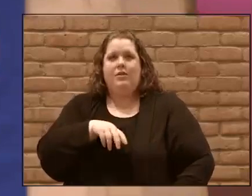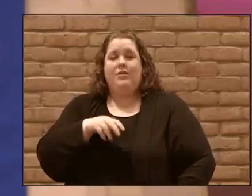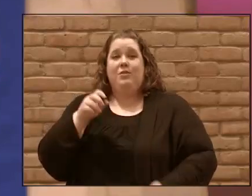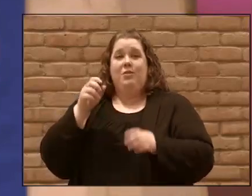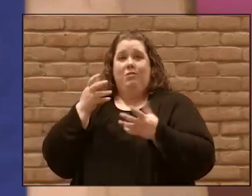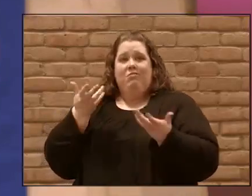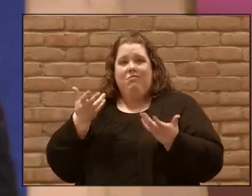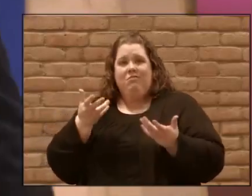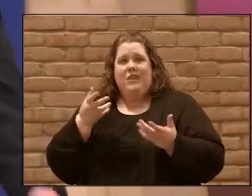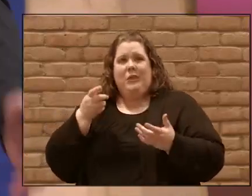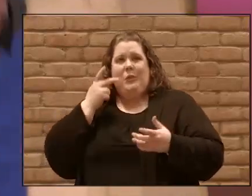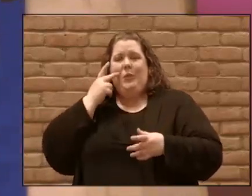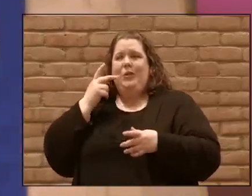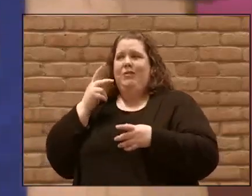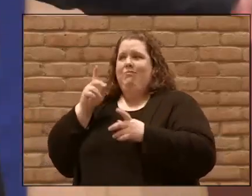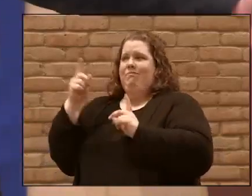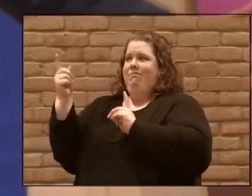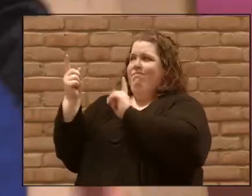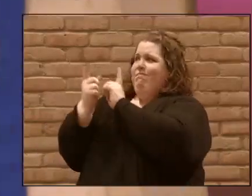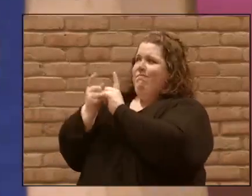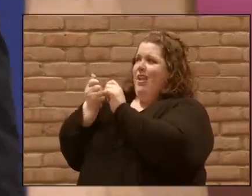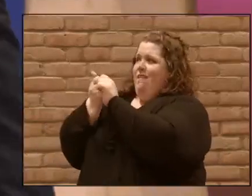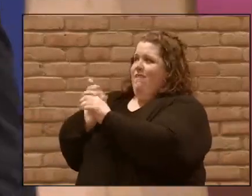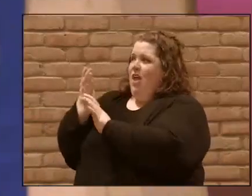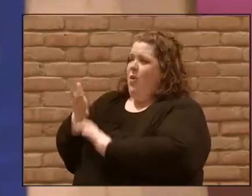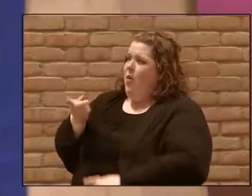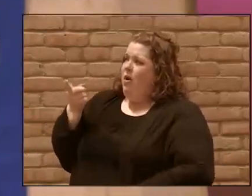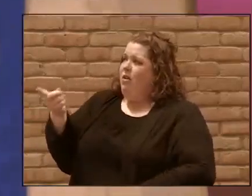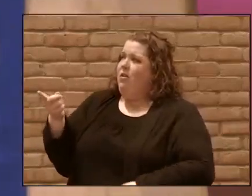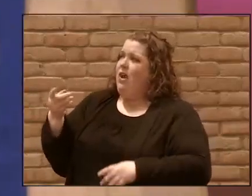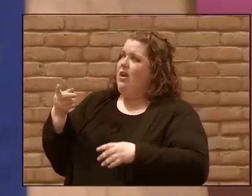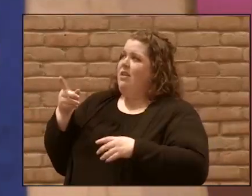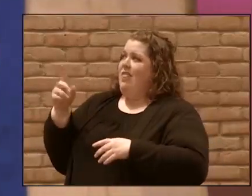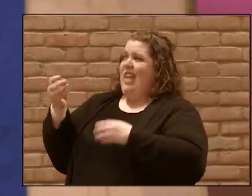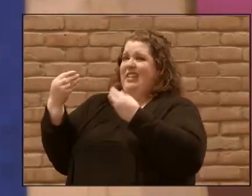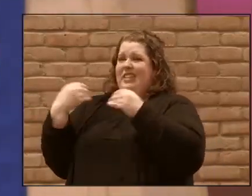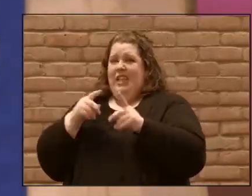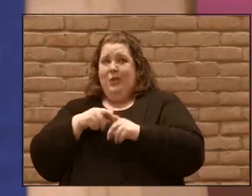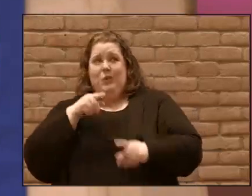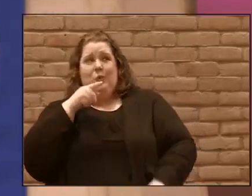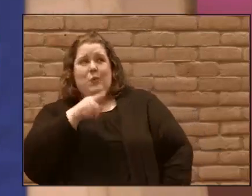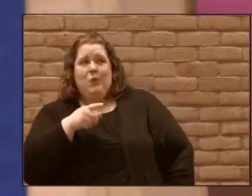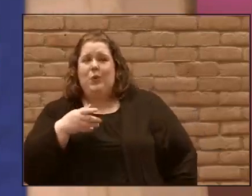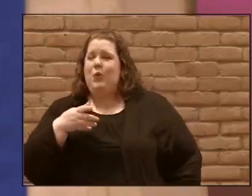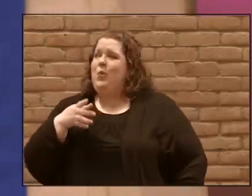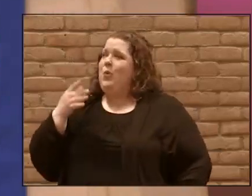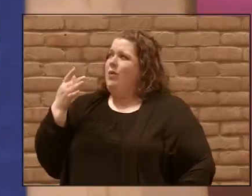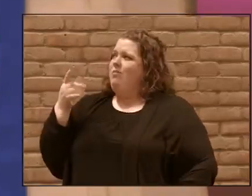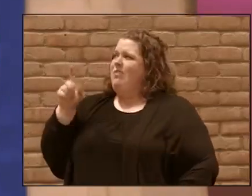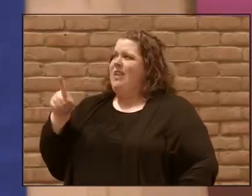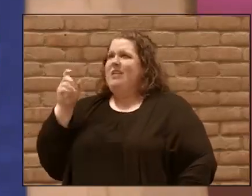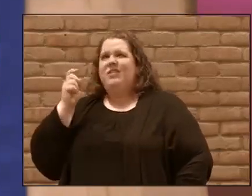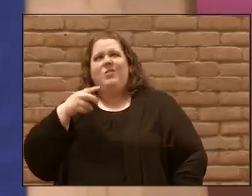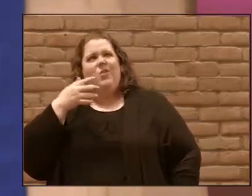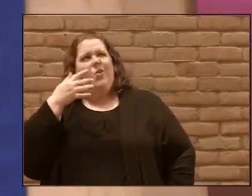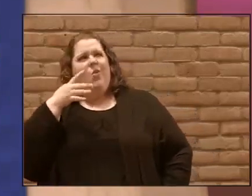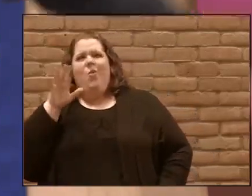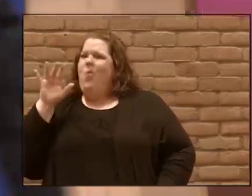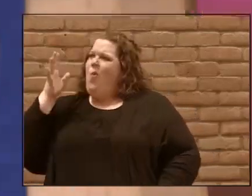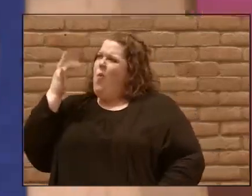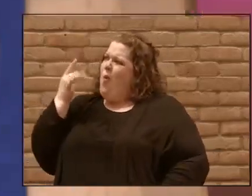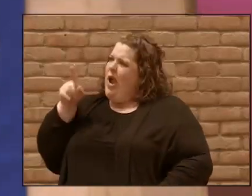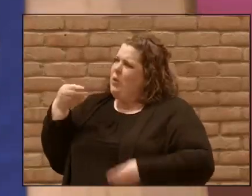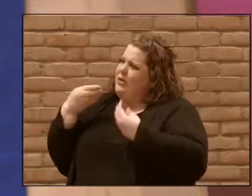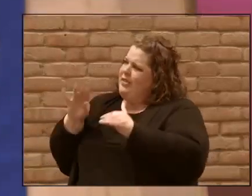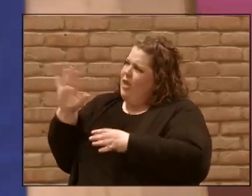followers of Jesus and you're like, why are you selling the property? And they say, oh, you know, Lisa down the street, she's a single mom now and she's got a bunch of